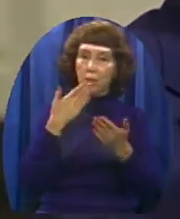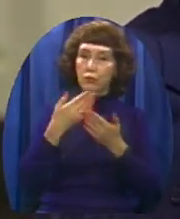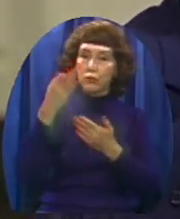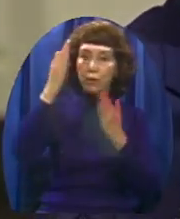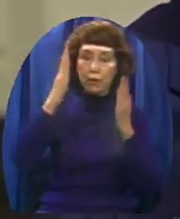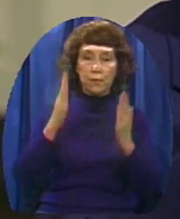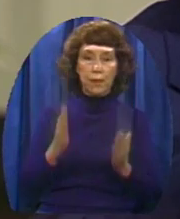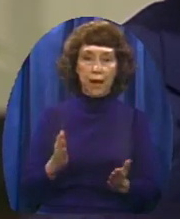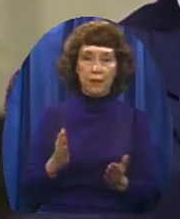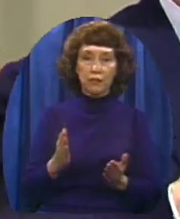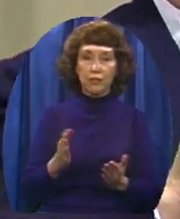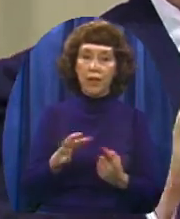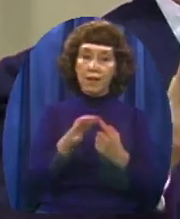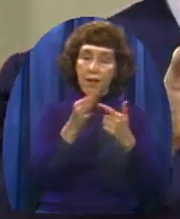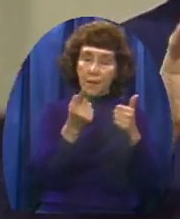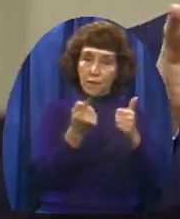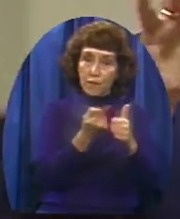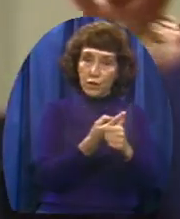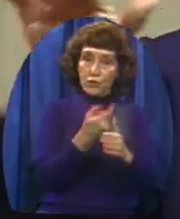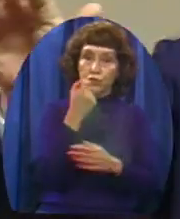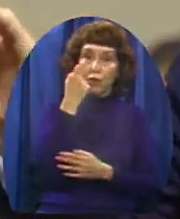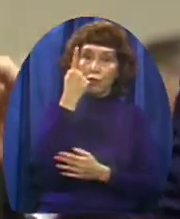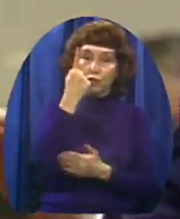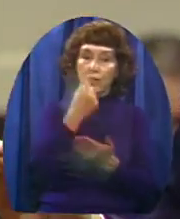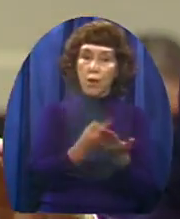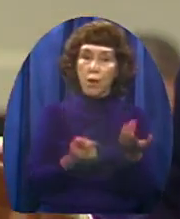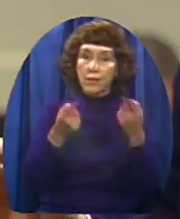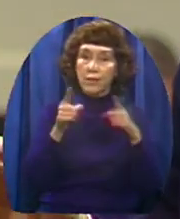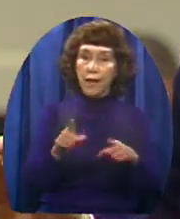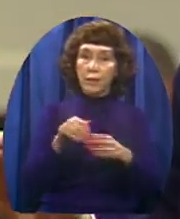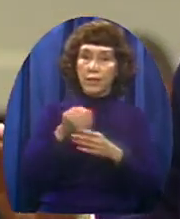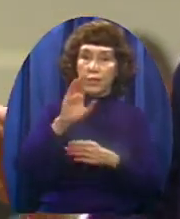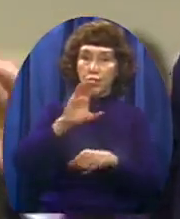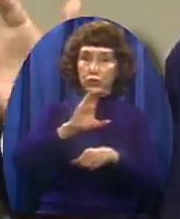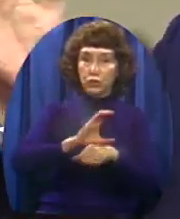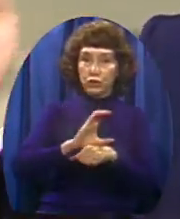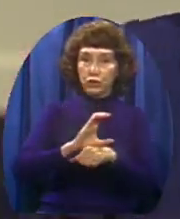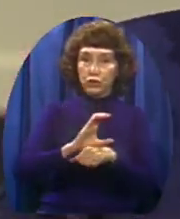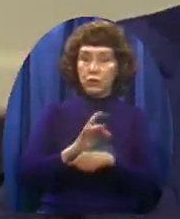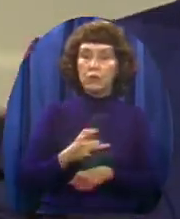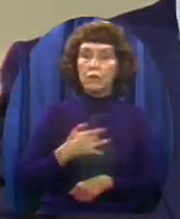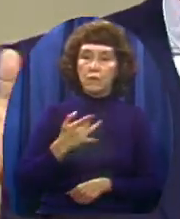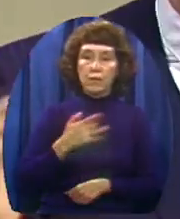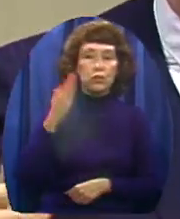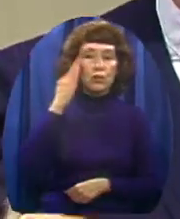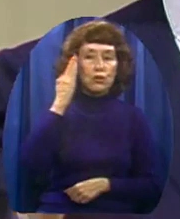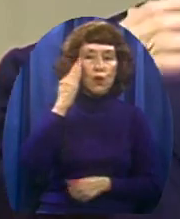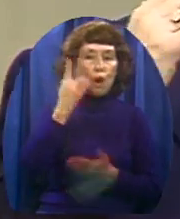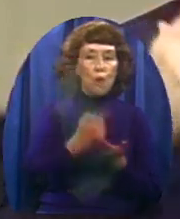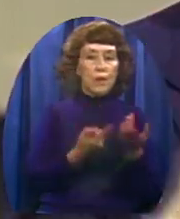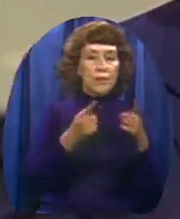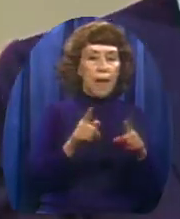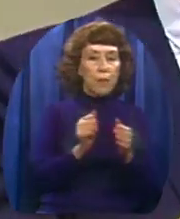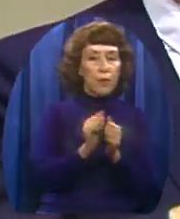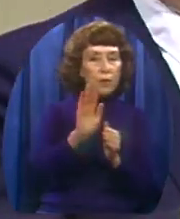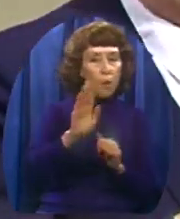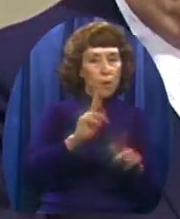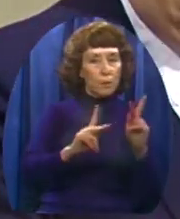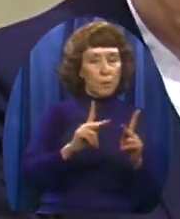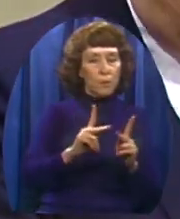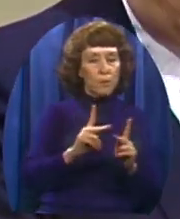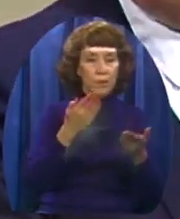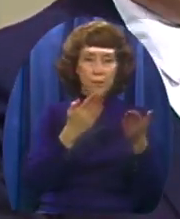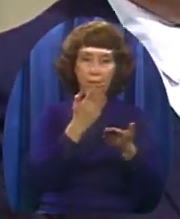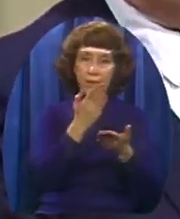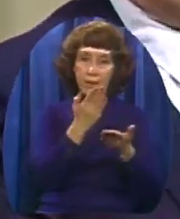spiritual perception Of what is happening in the congregation Are they happy? Are they sad? Is there unhappiness? Is there